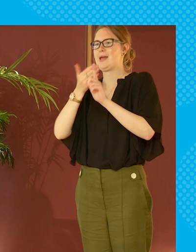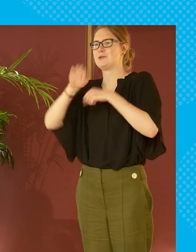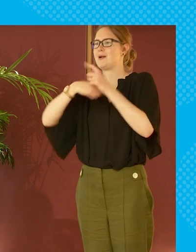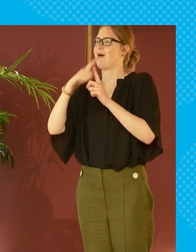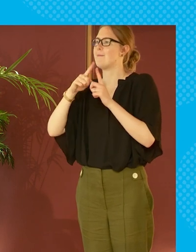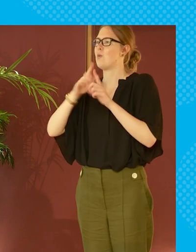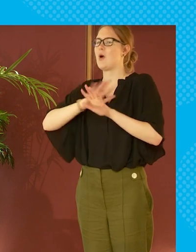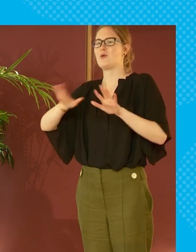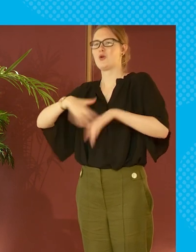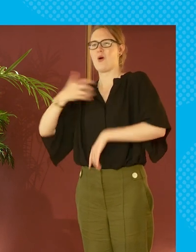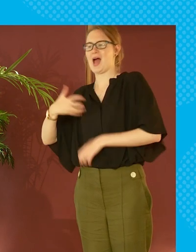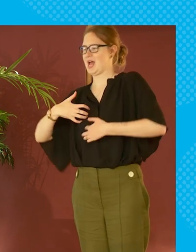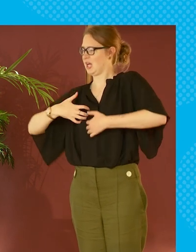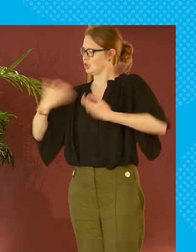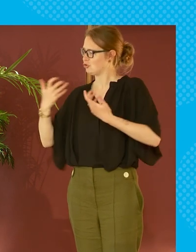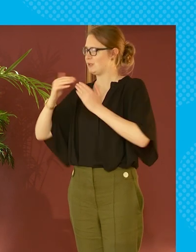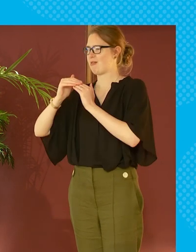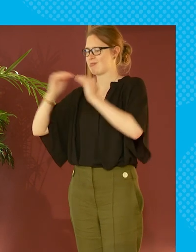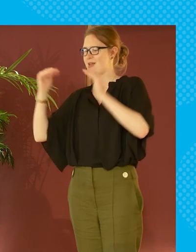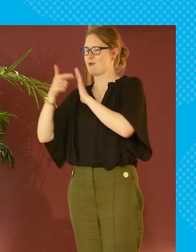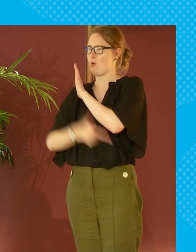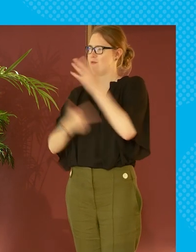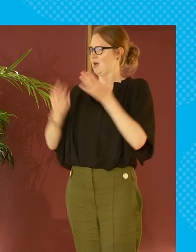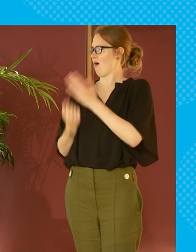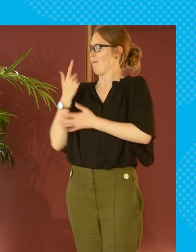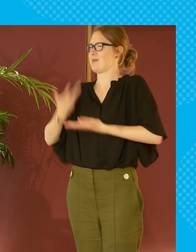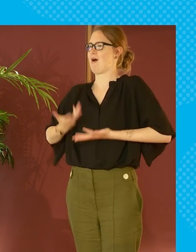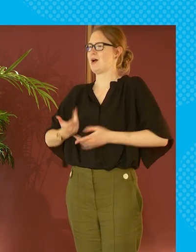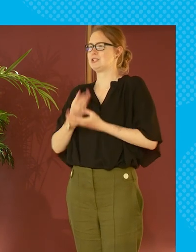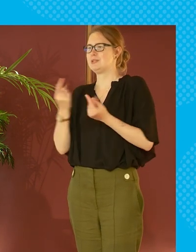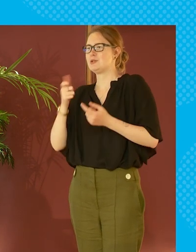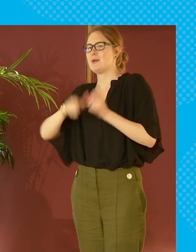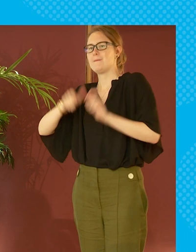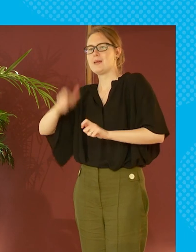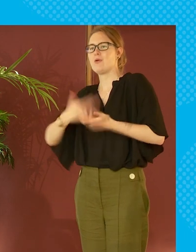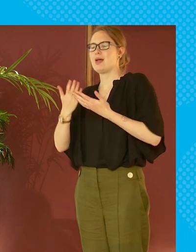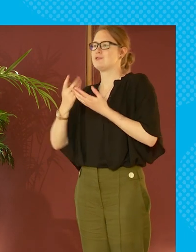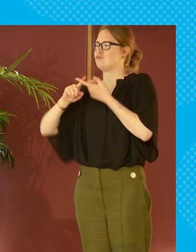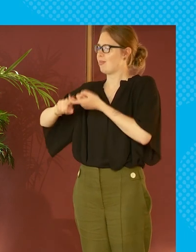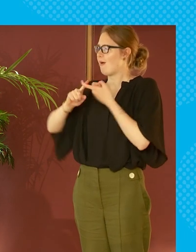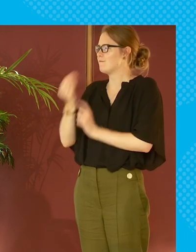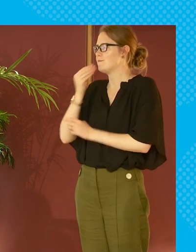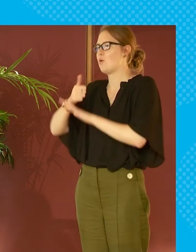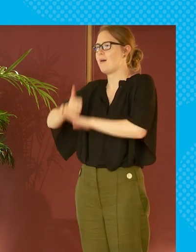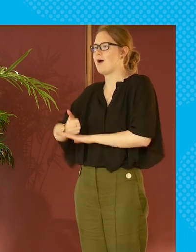why are we not angrier about the level of poverty that exists particularly the amount of people that have to rely on food banks the